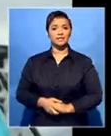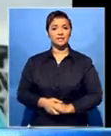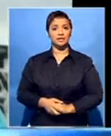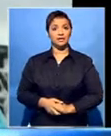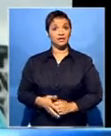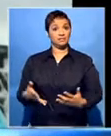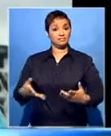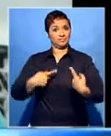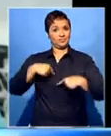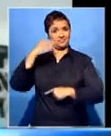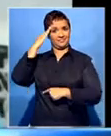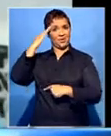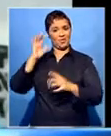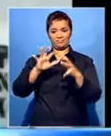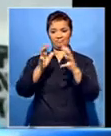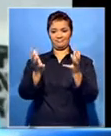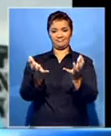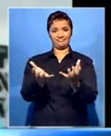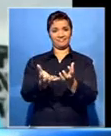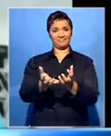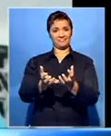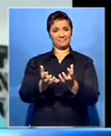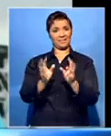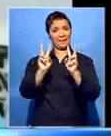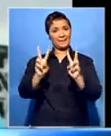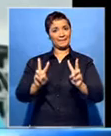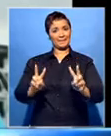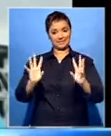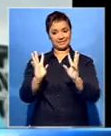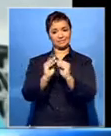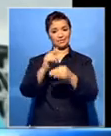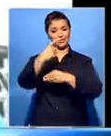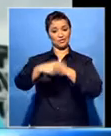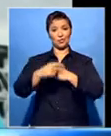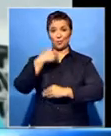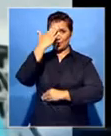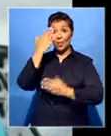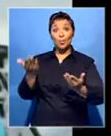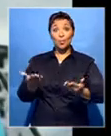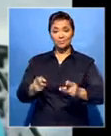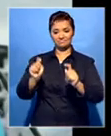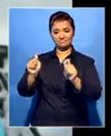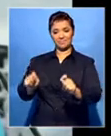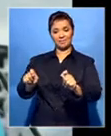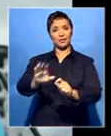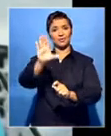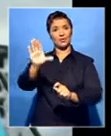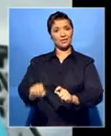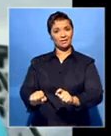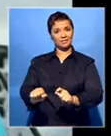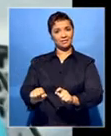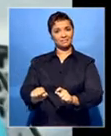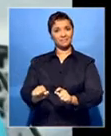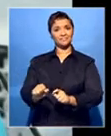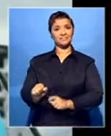the Nobel Summit this year would be in Cape Town, South Africa, hosted by President